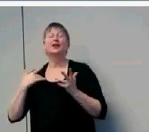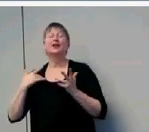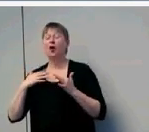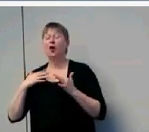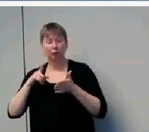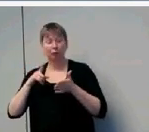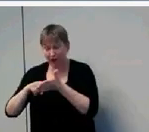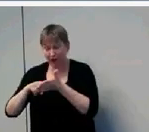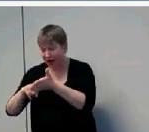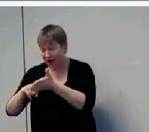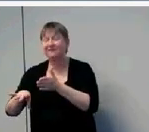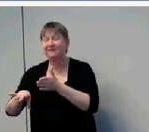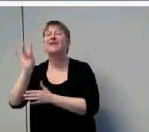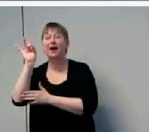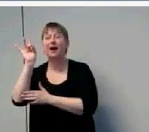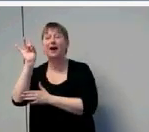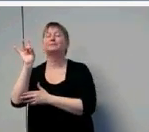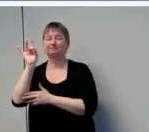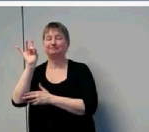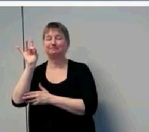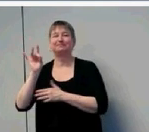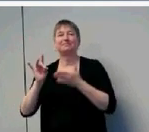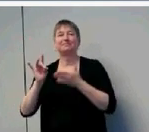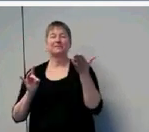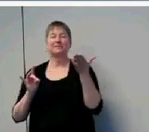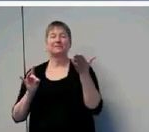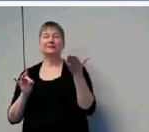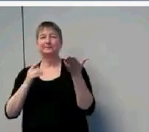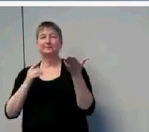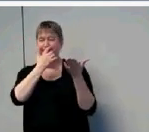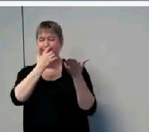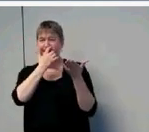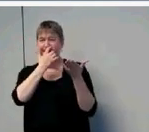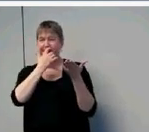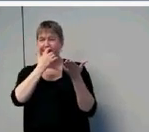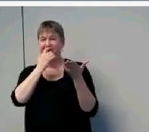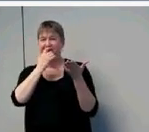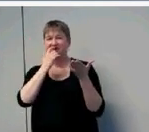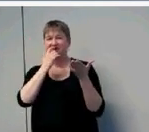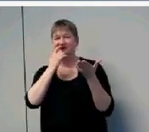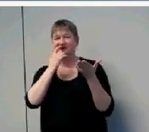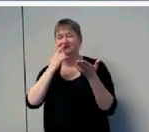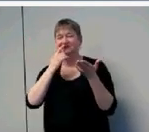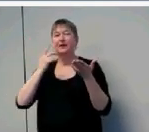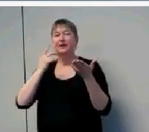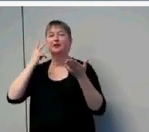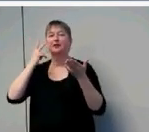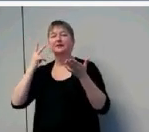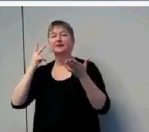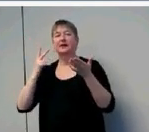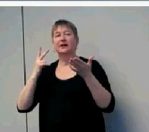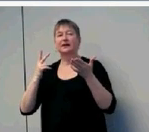What I have again, now I have plotted our children by degree of hearing loss, mild,